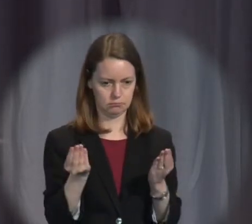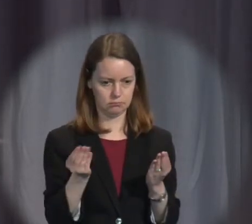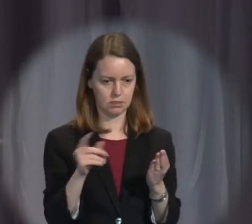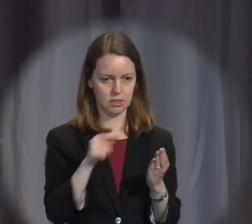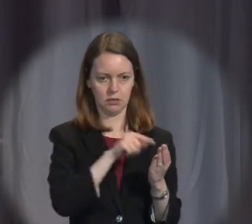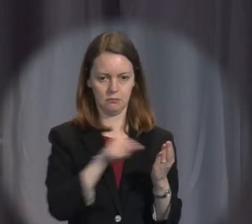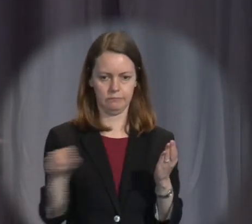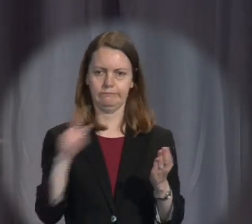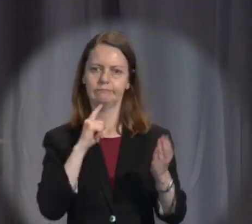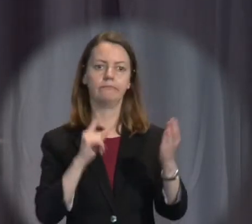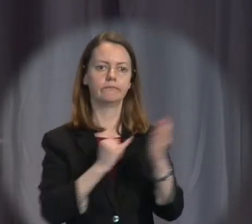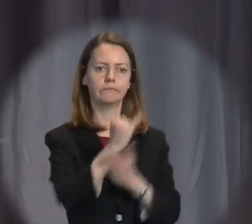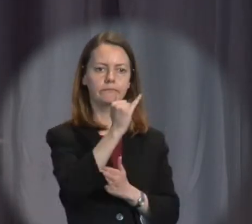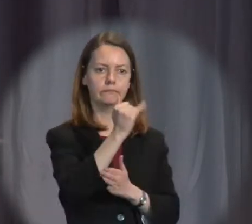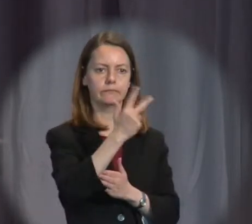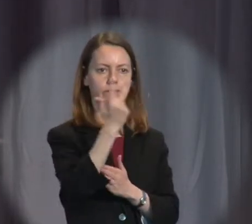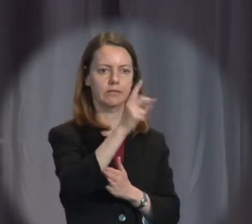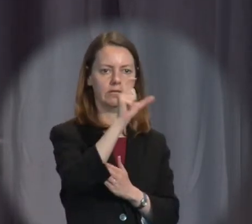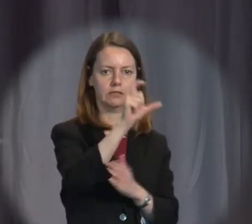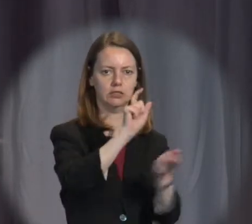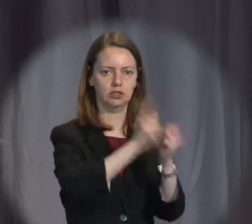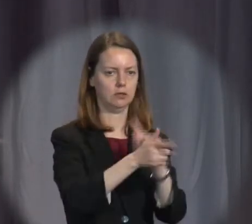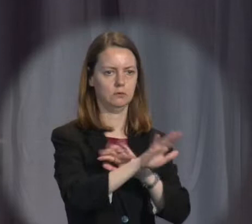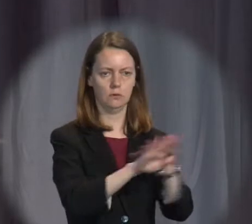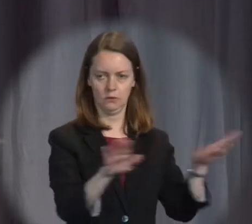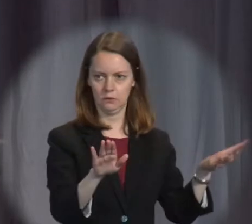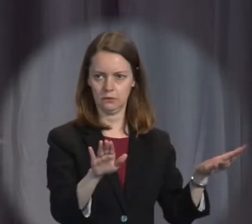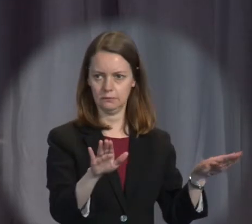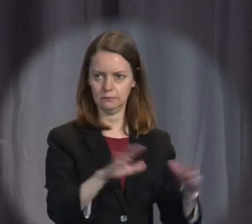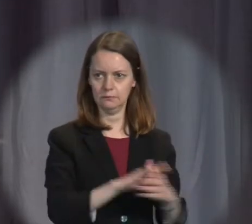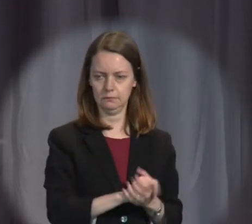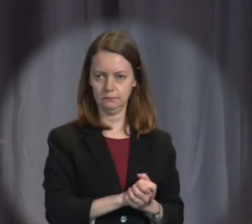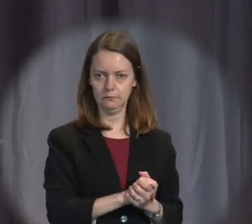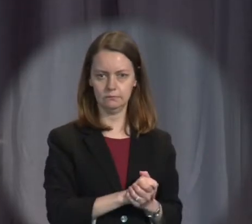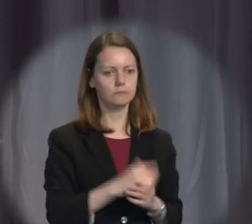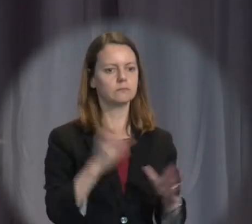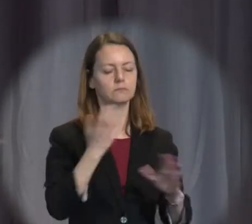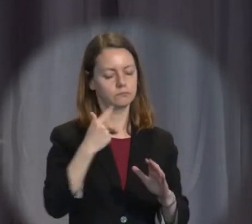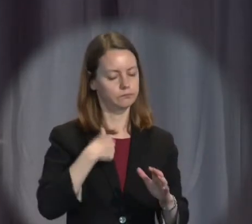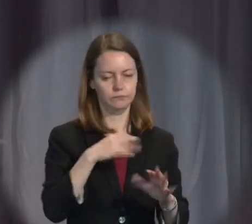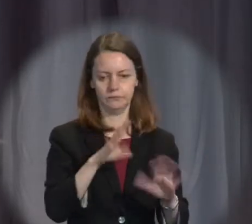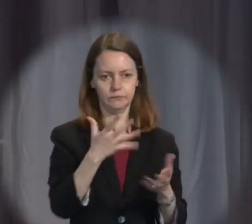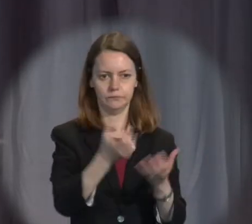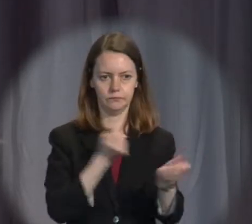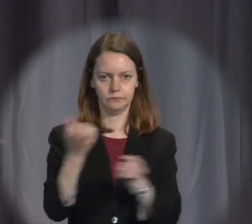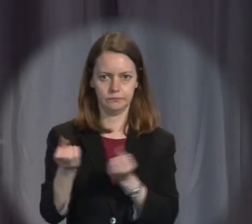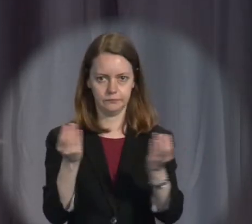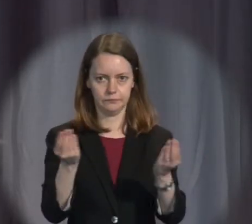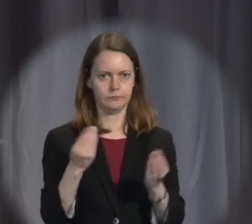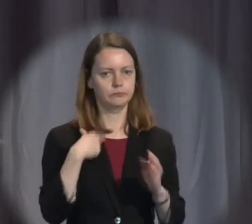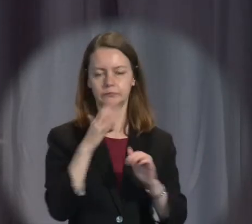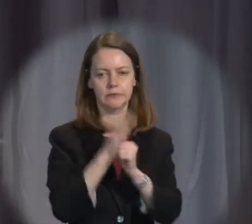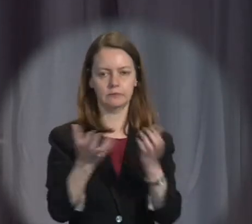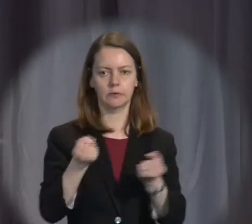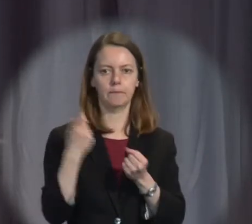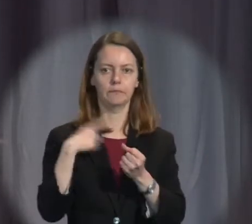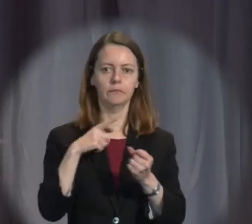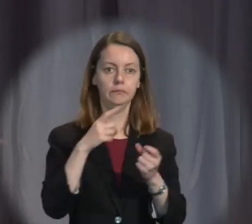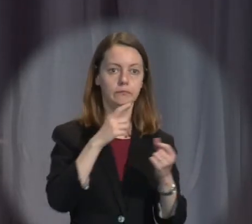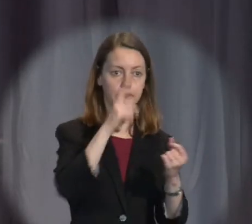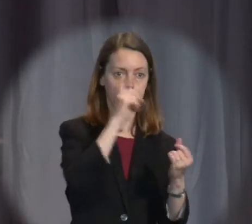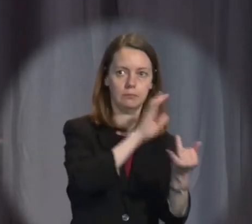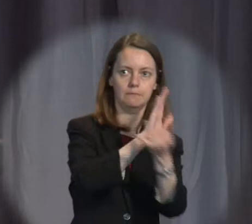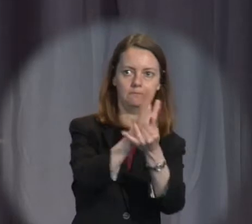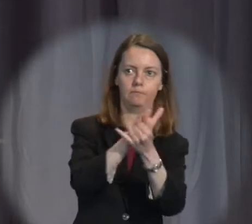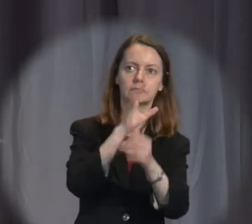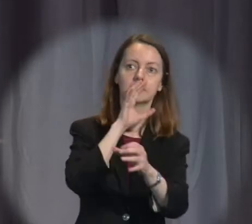objected to those changes to 18C, we, of course, were not able to see those submissions because the government did